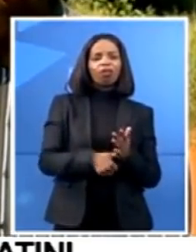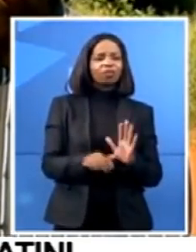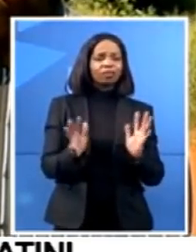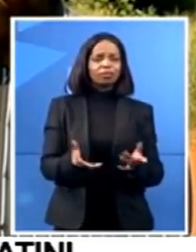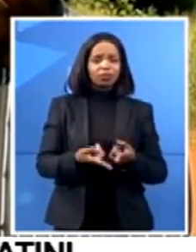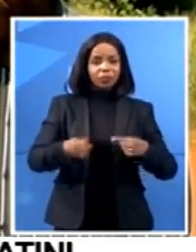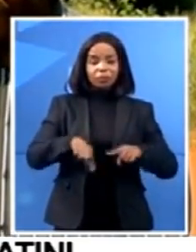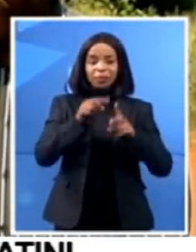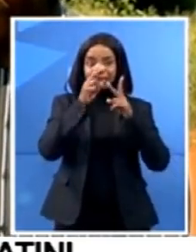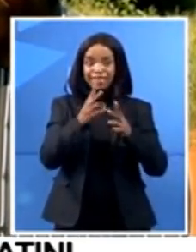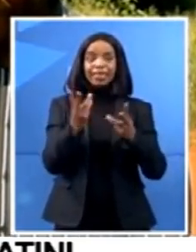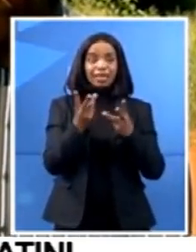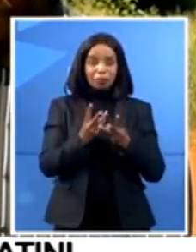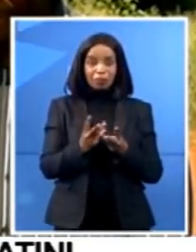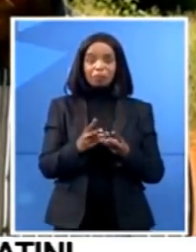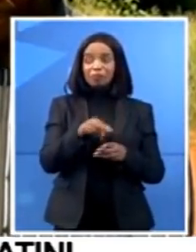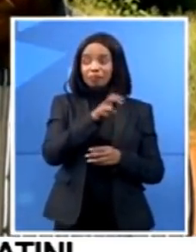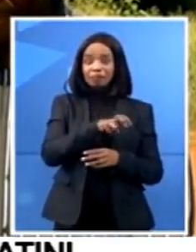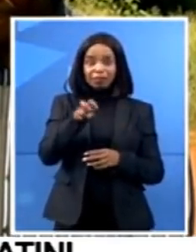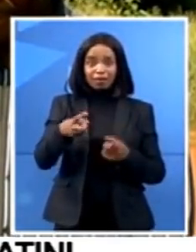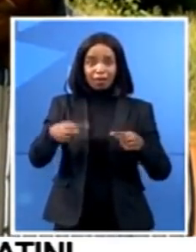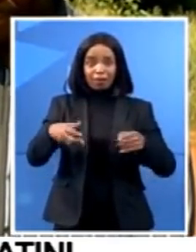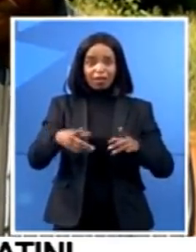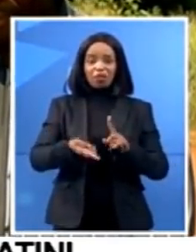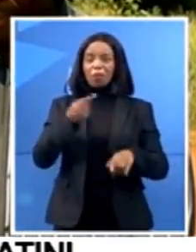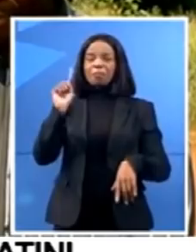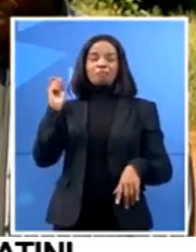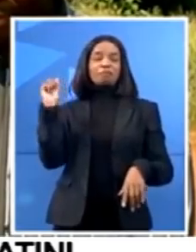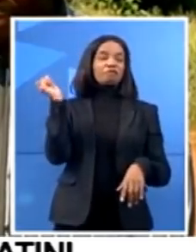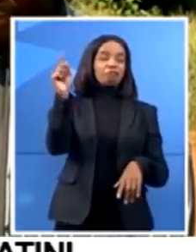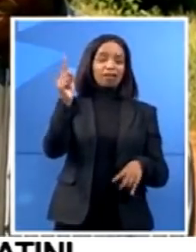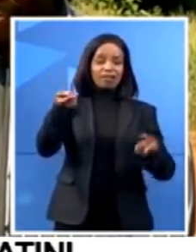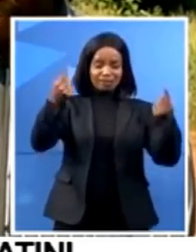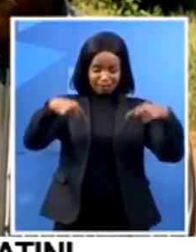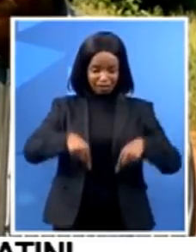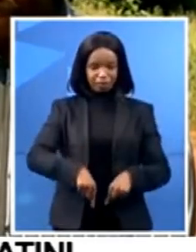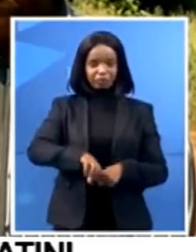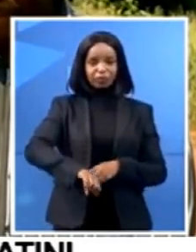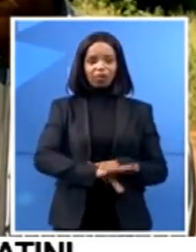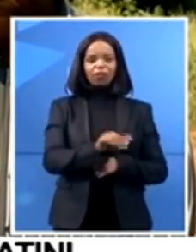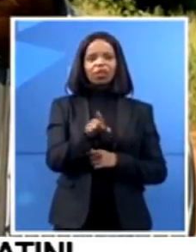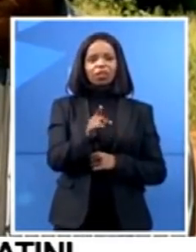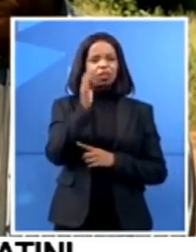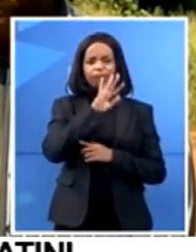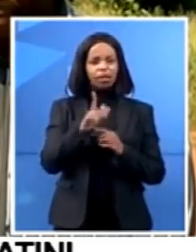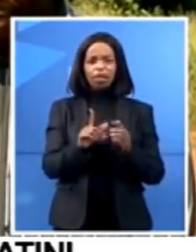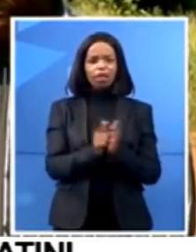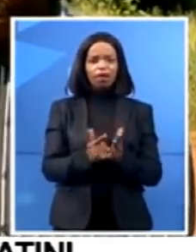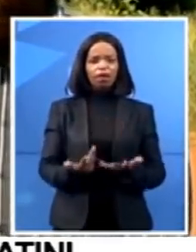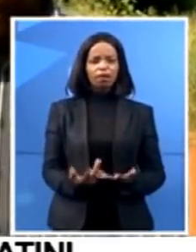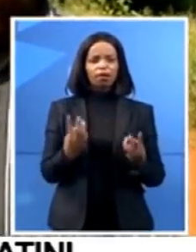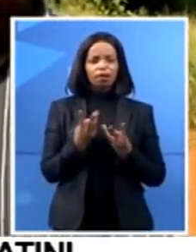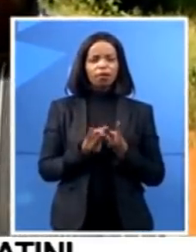coming into the country. That's just that is illegal on its own. So people coming to get social grant that are not actually supposed to be getting, isn't it?